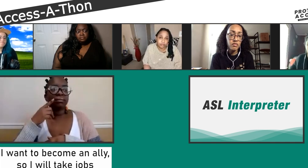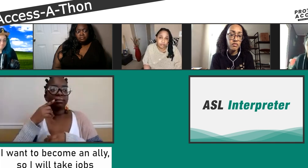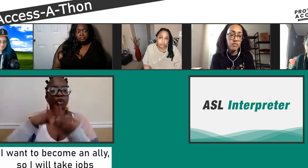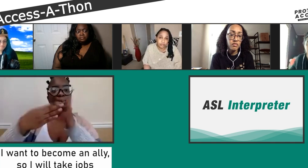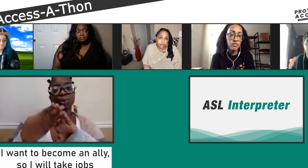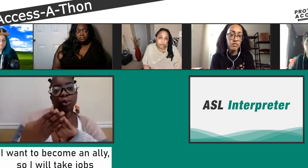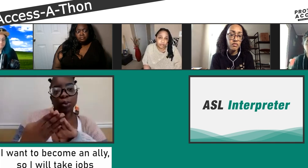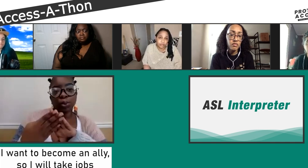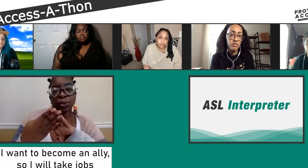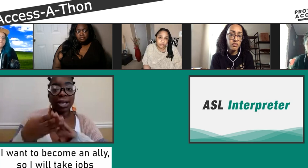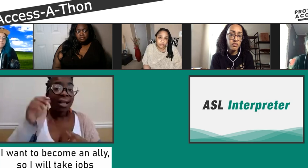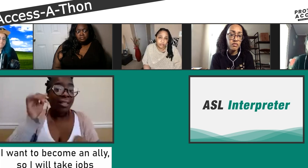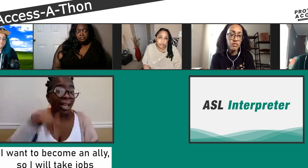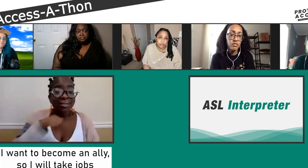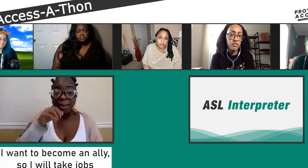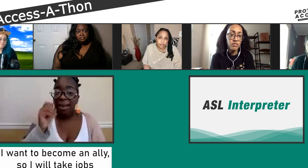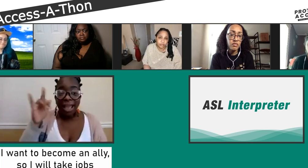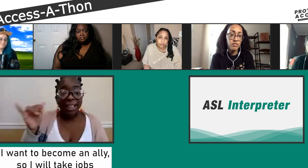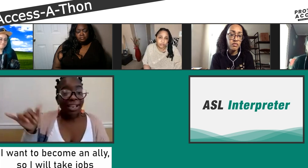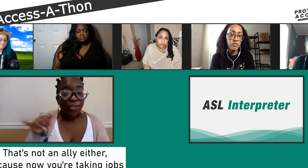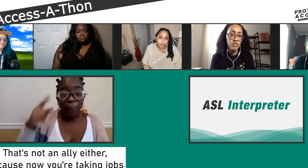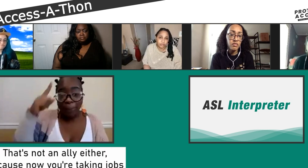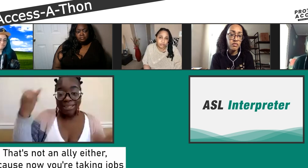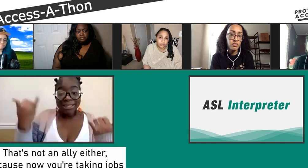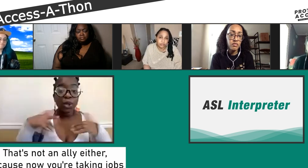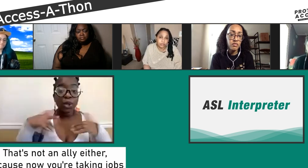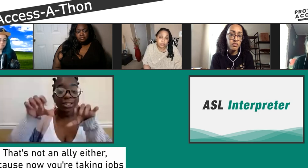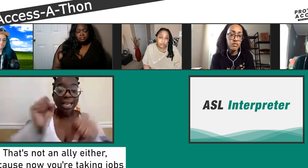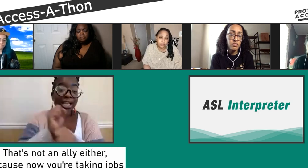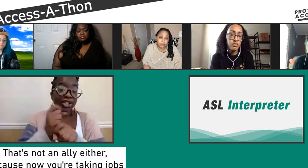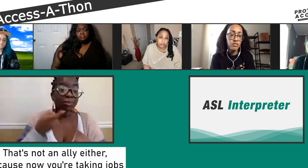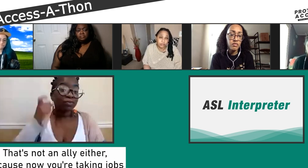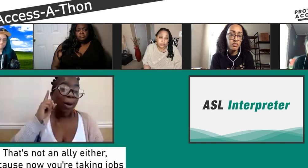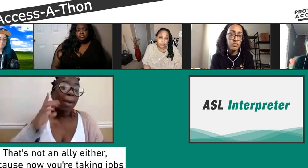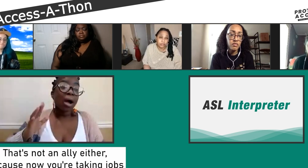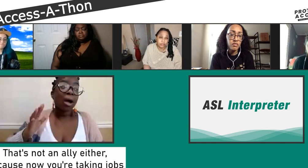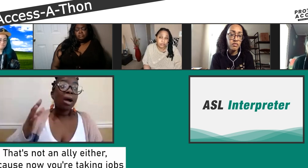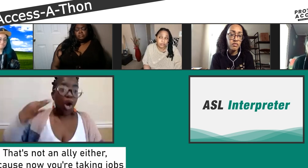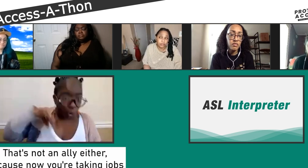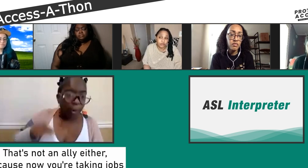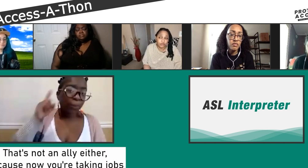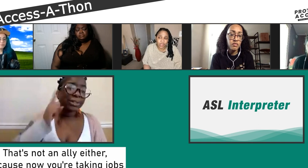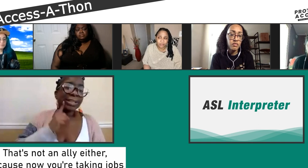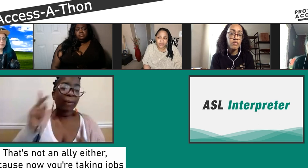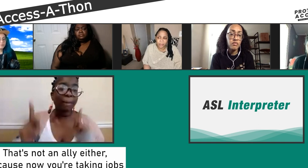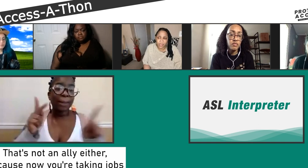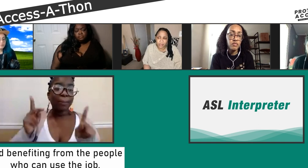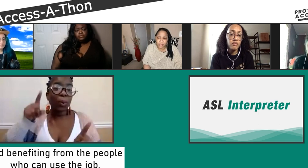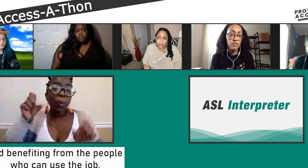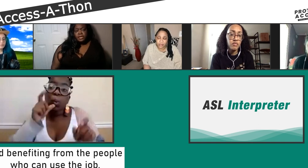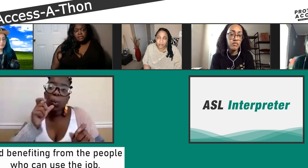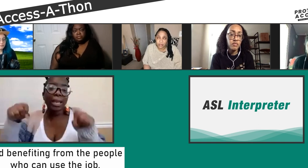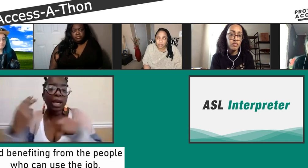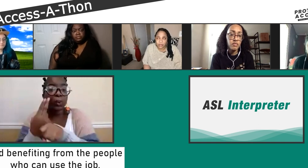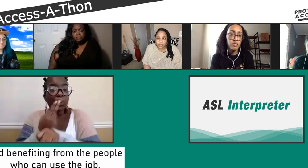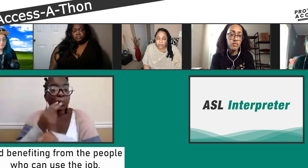in a deaf, a deaf-related deaf community type of job. That's not being an ally because you're taking jobs from the deaf